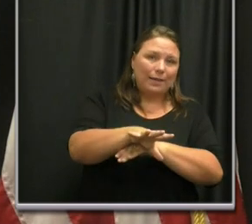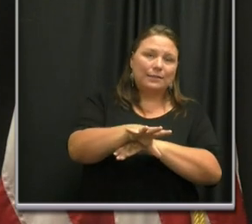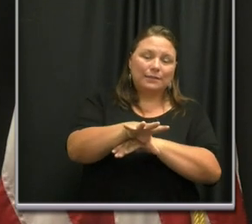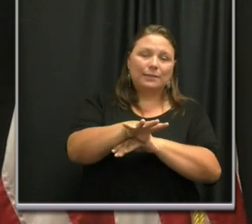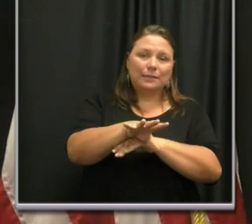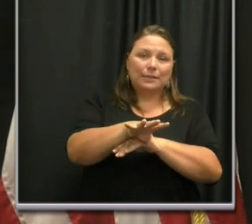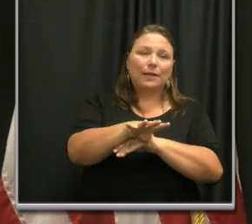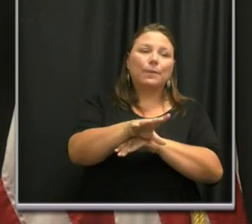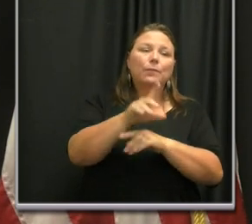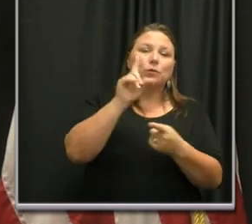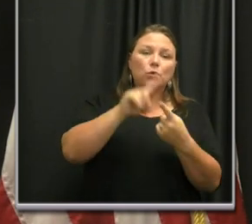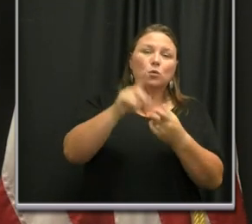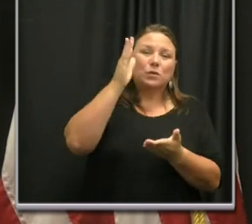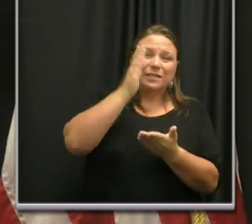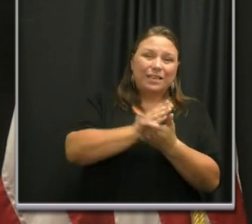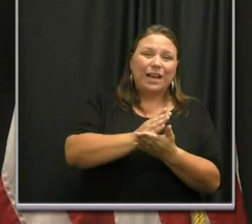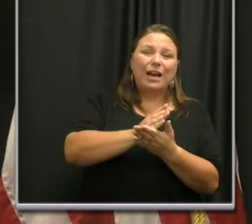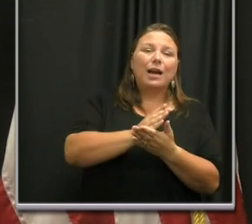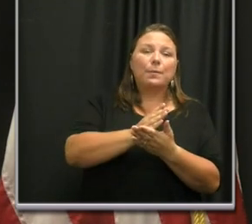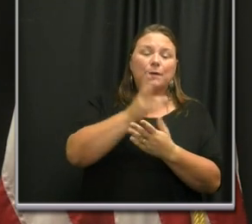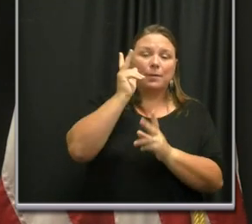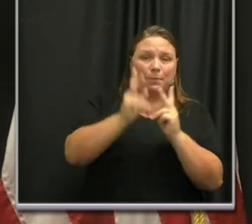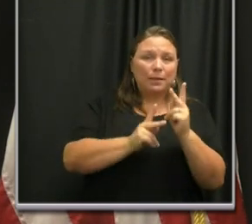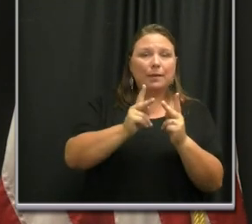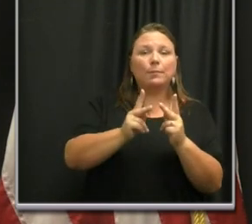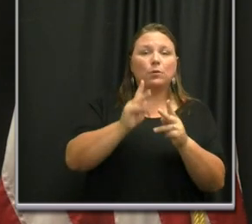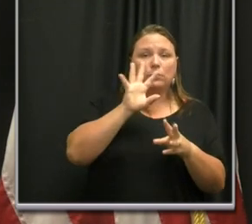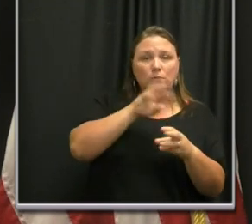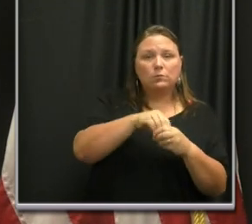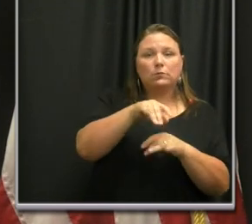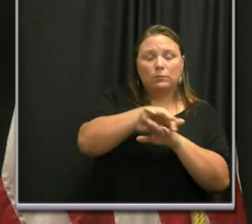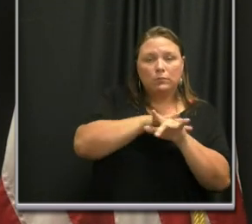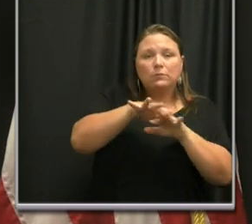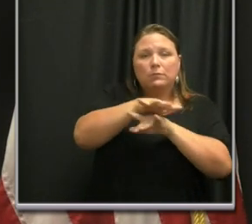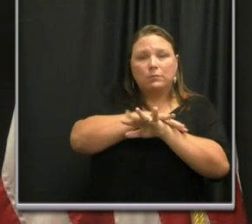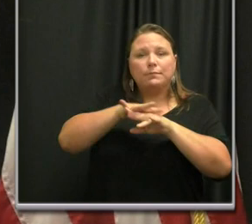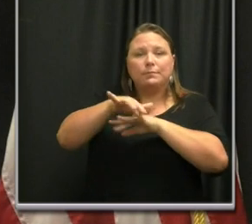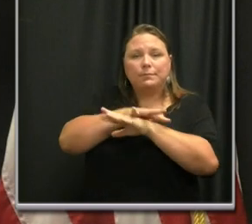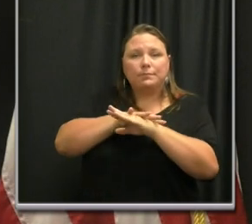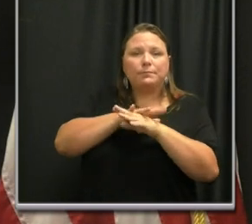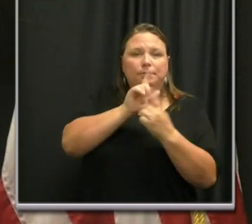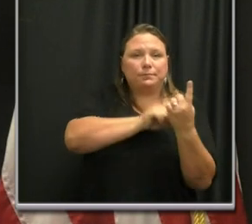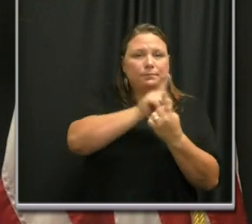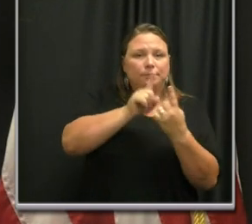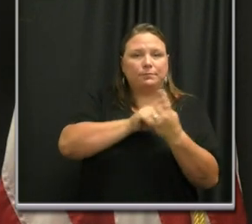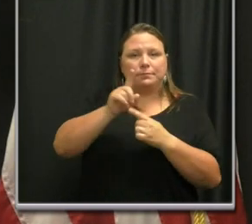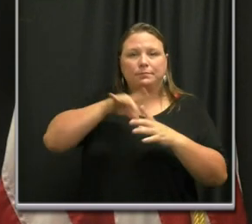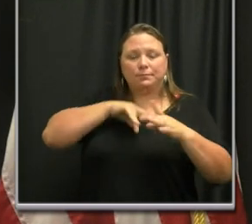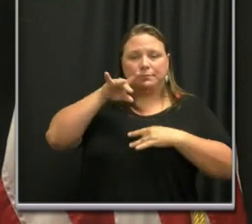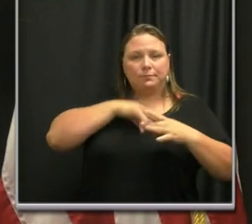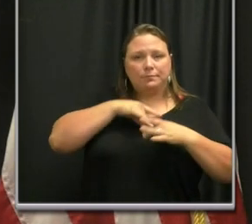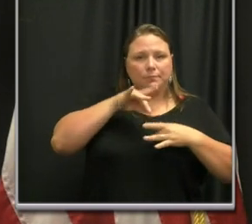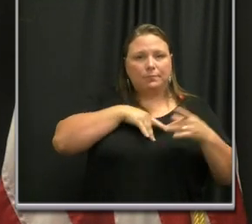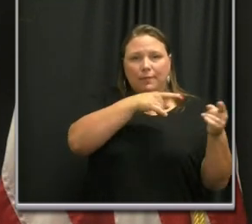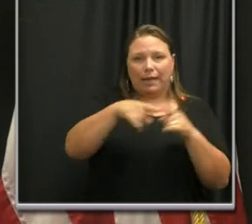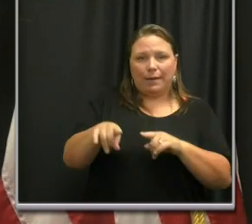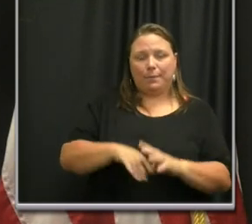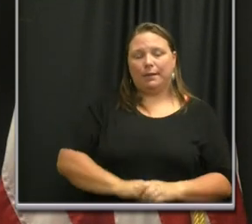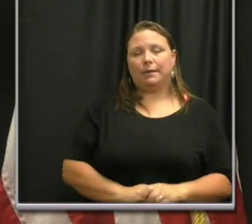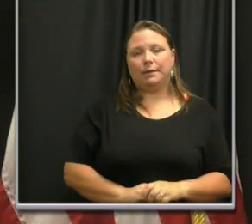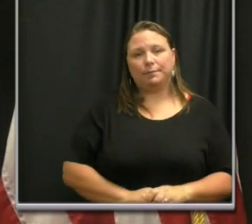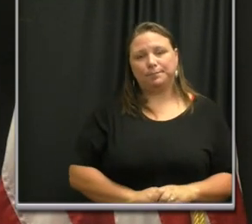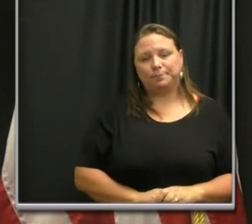stopping the three C's and reducing the amount of close contact spreading in closed spaces.